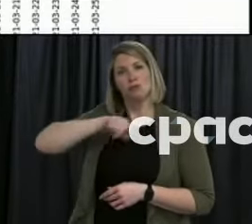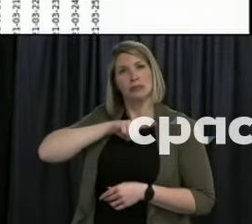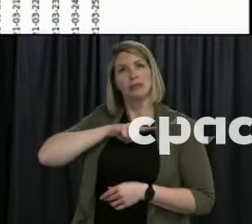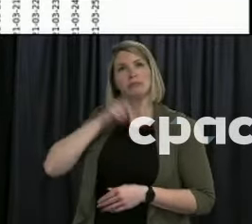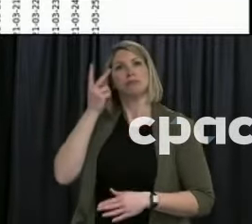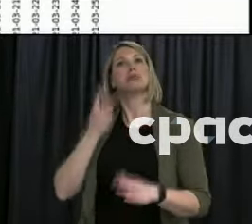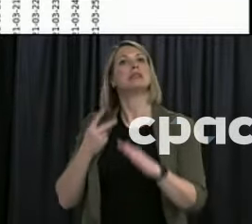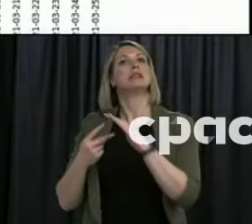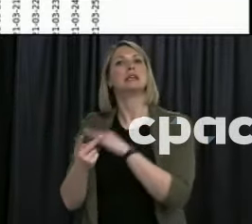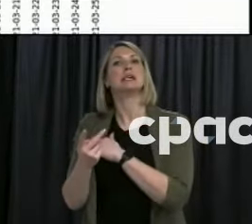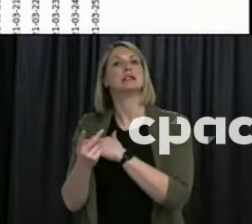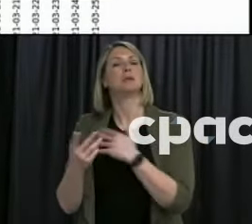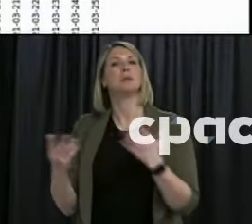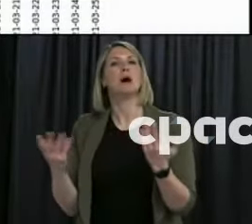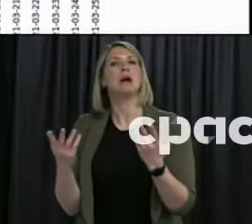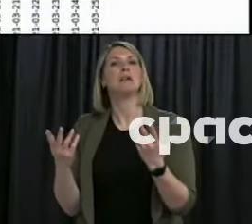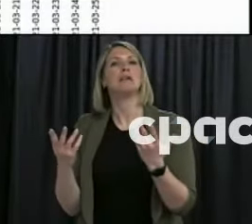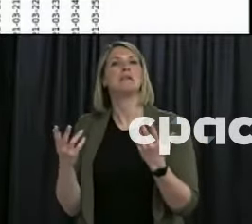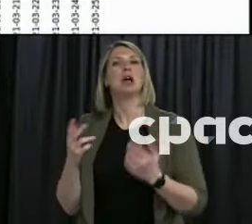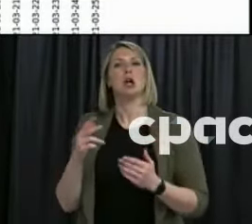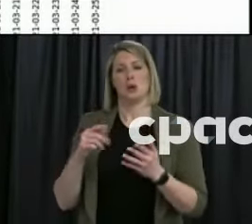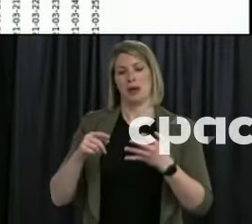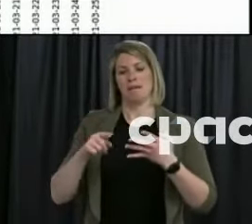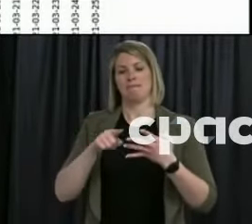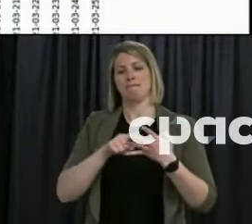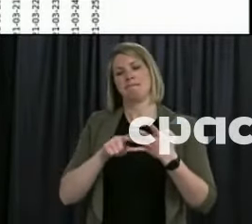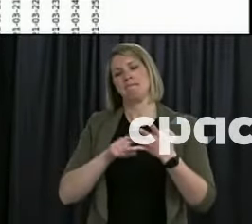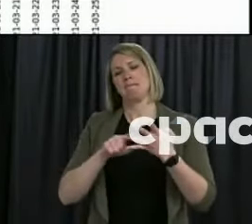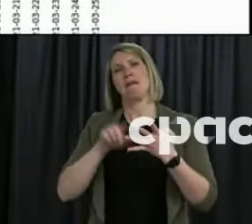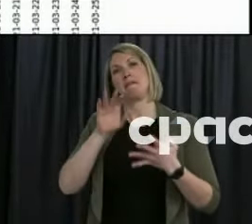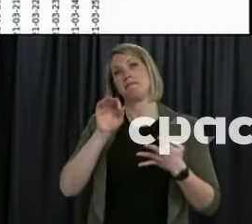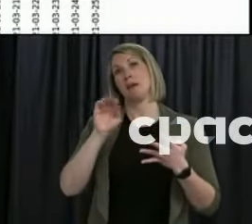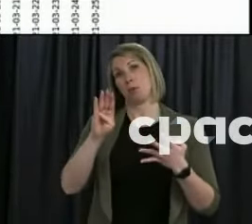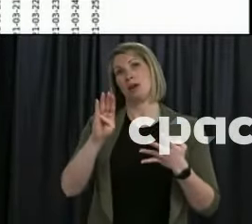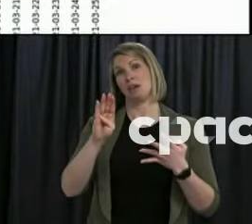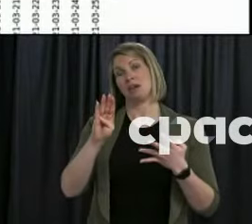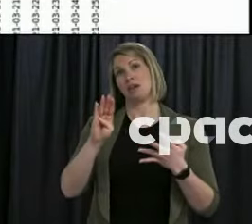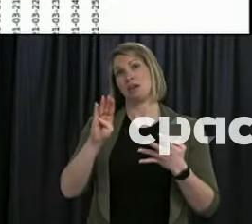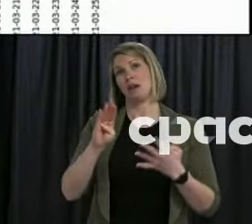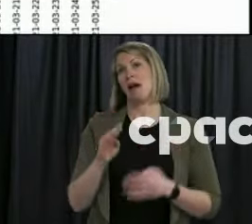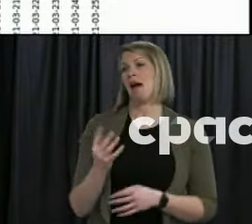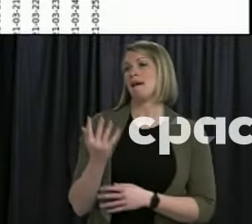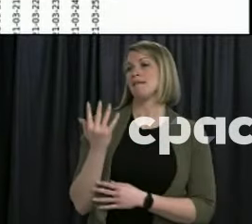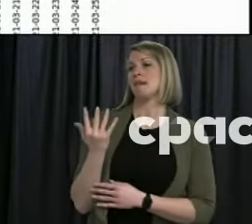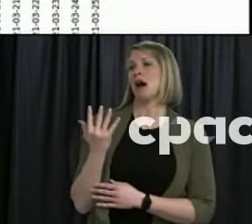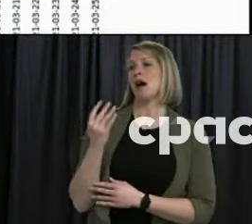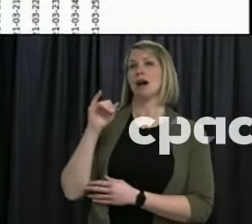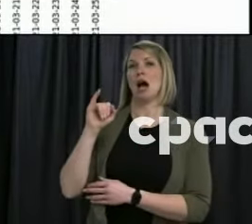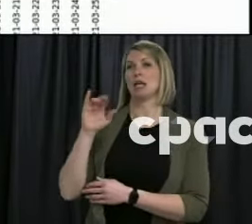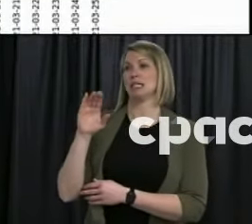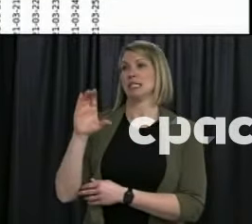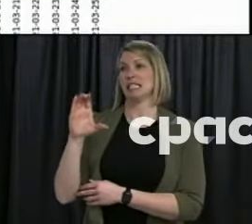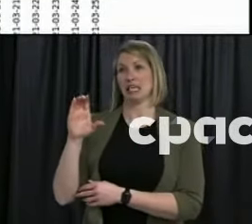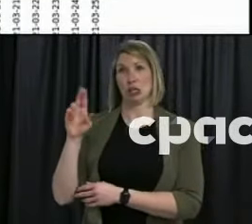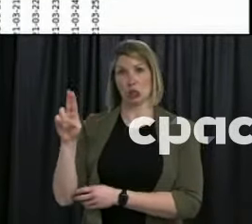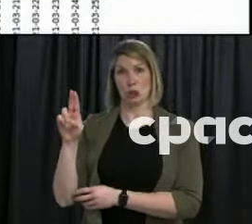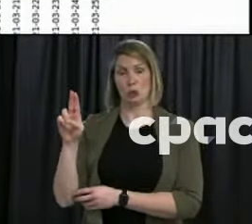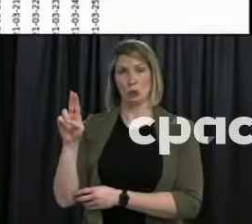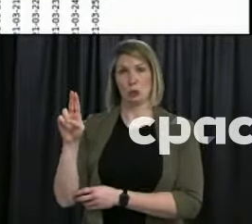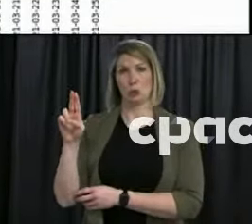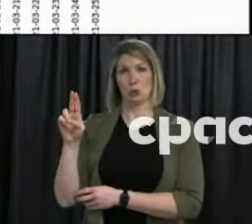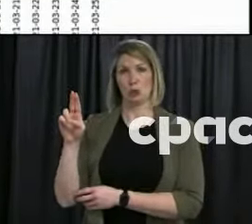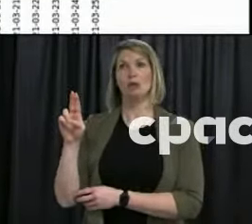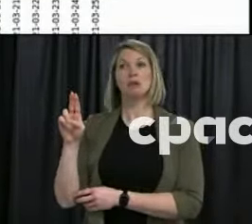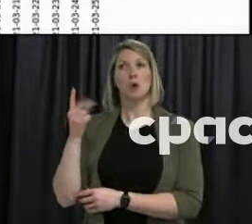we predicted around the third week of February approximately five ICU admissions. What we actually noted was